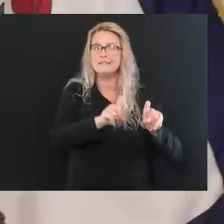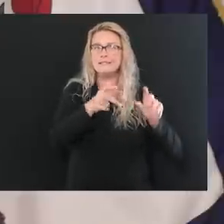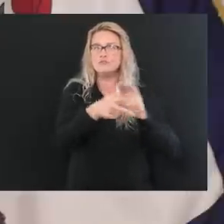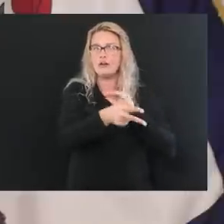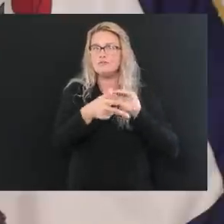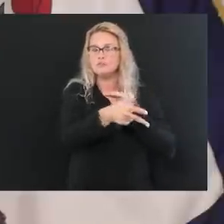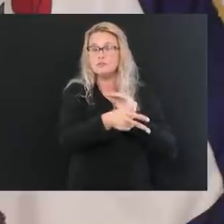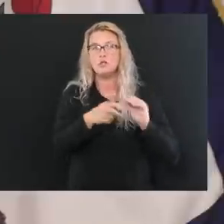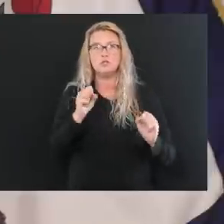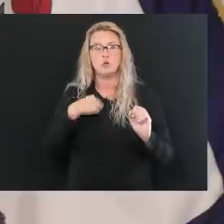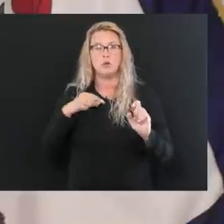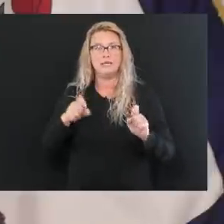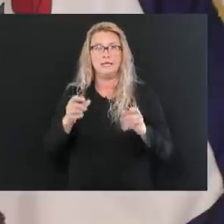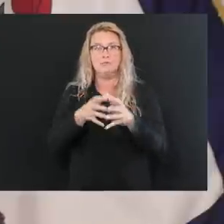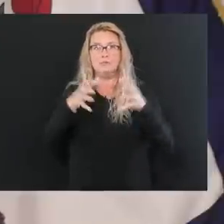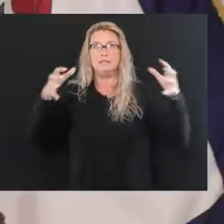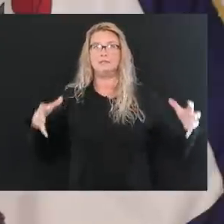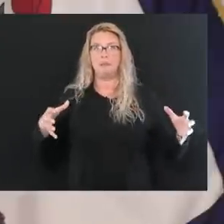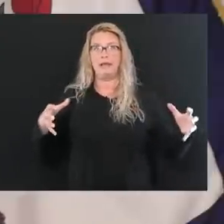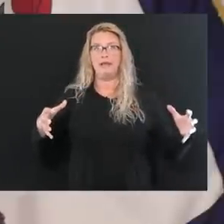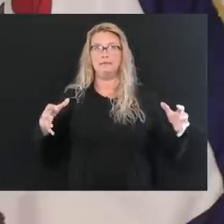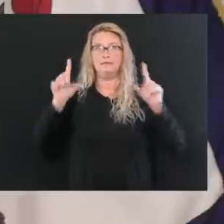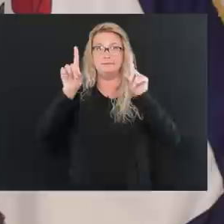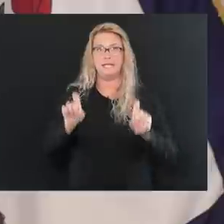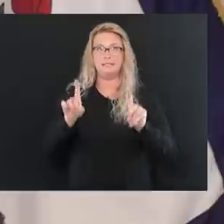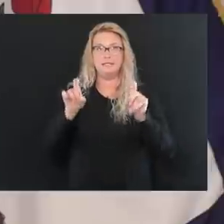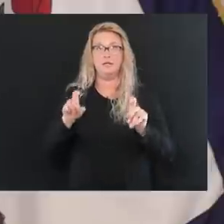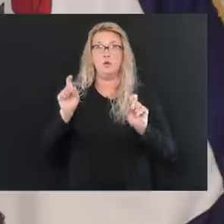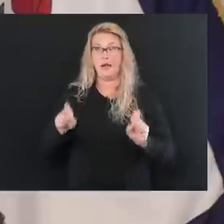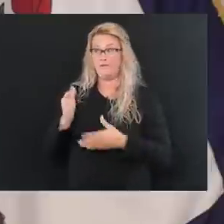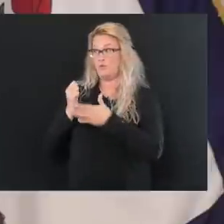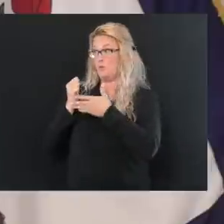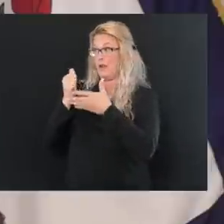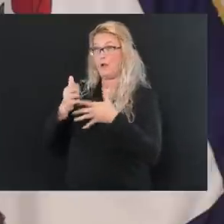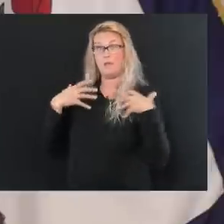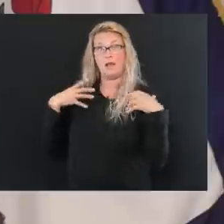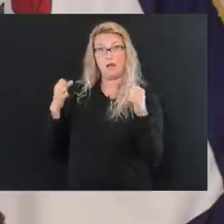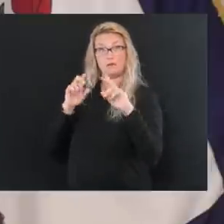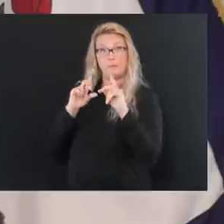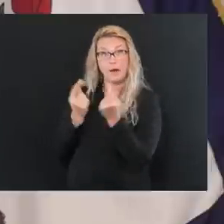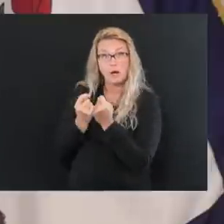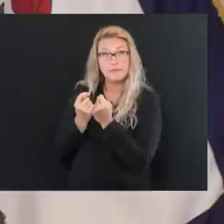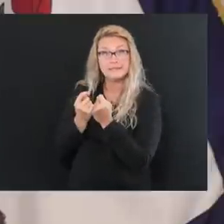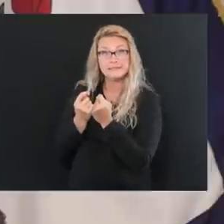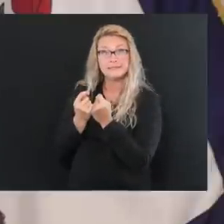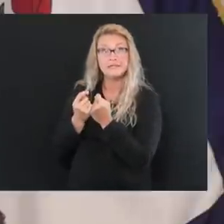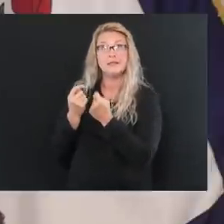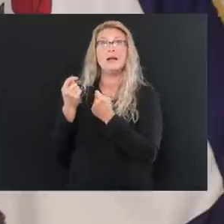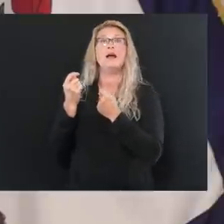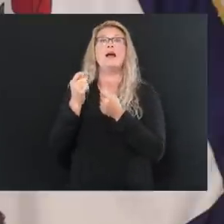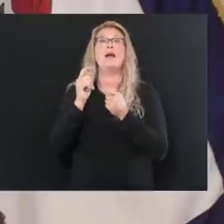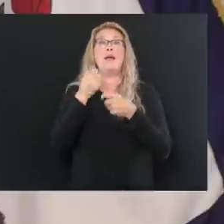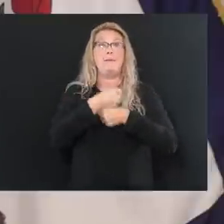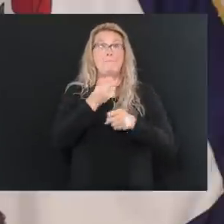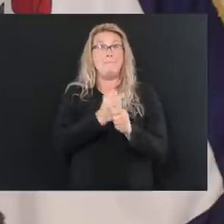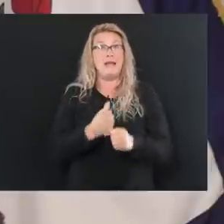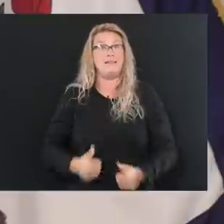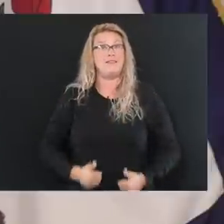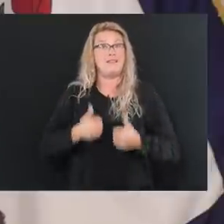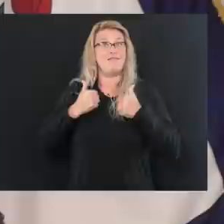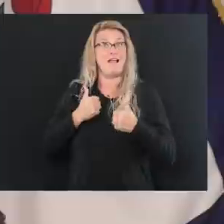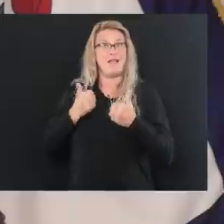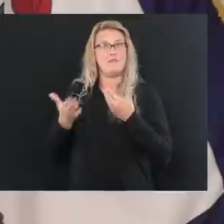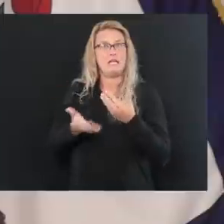We've got to be able to help the health departments in our counties. We've got to make life for them